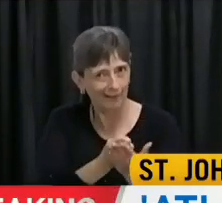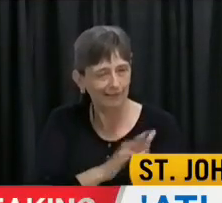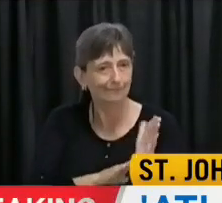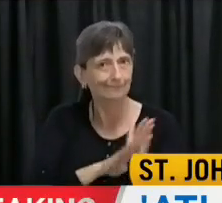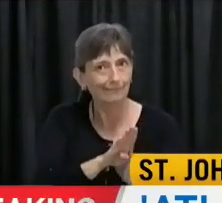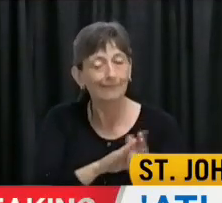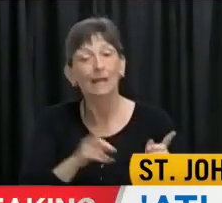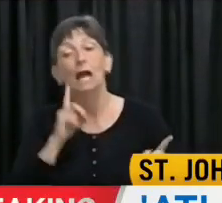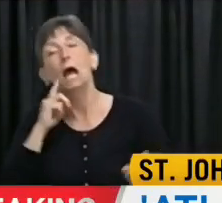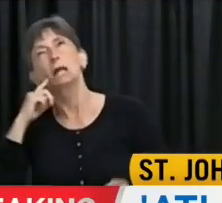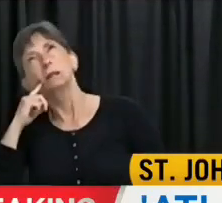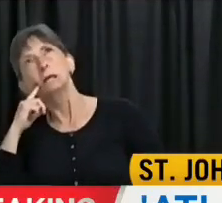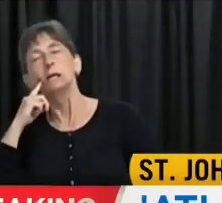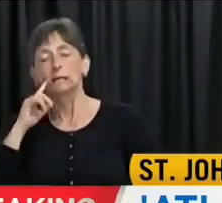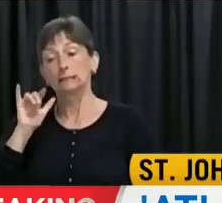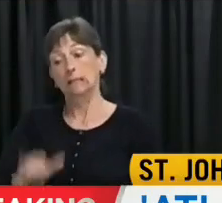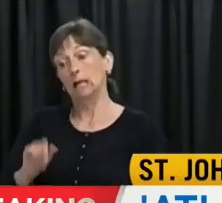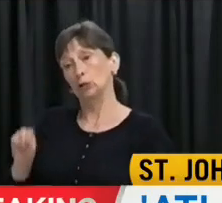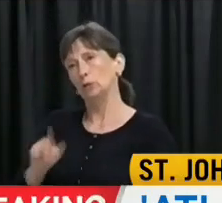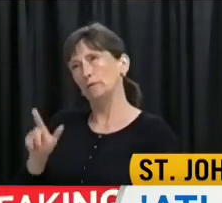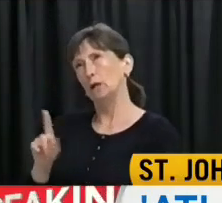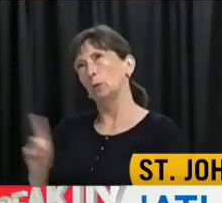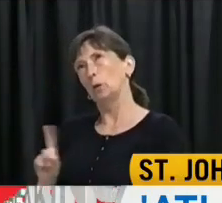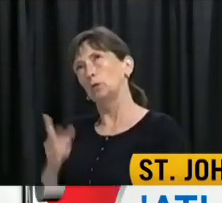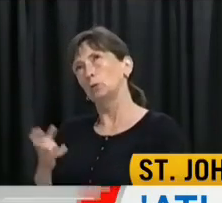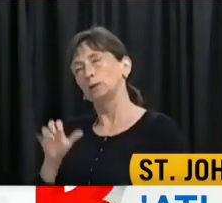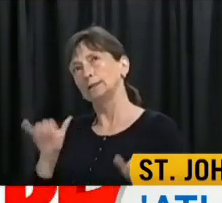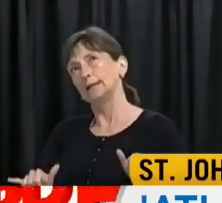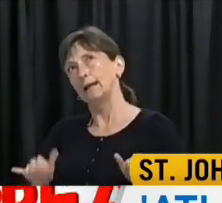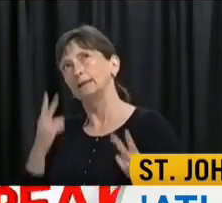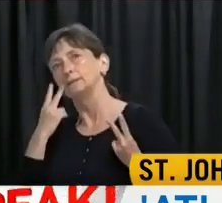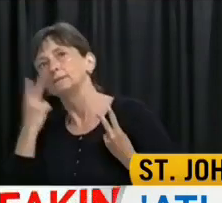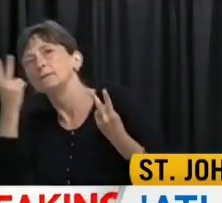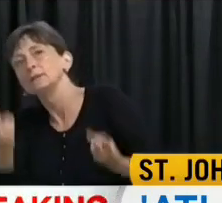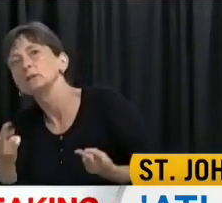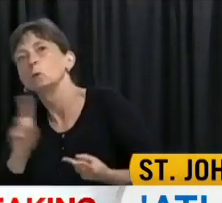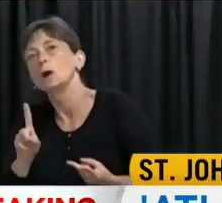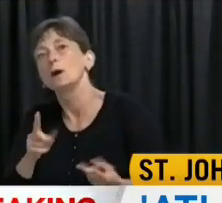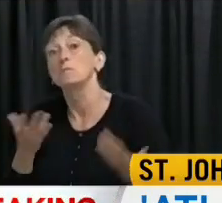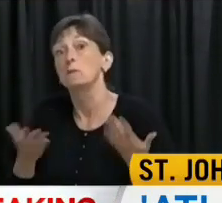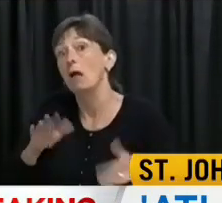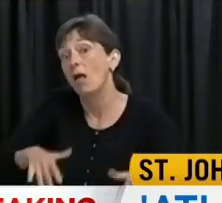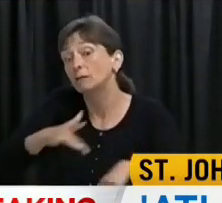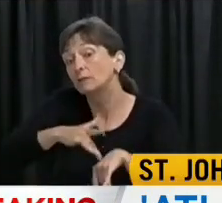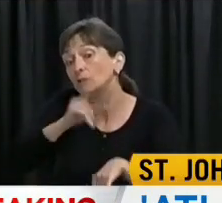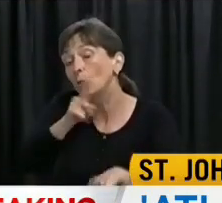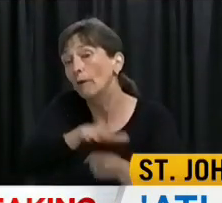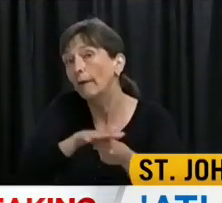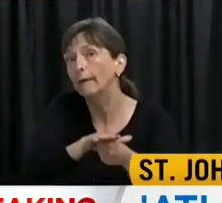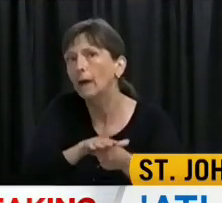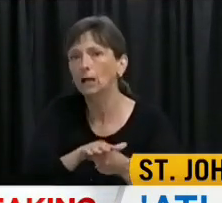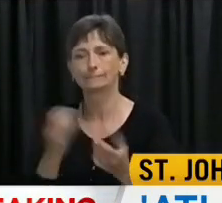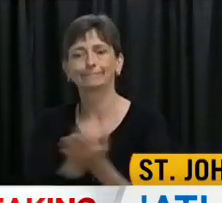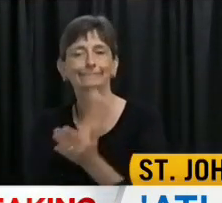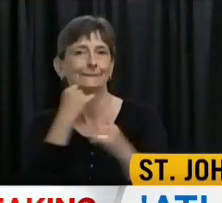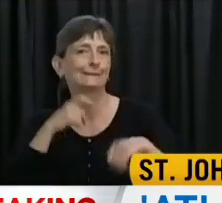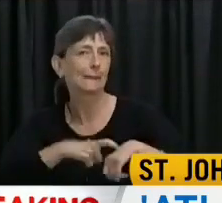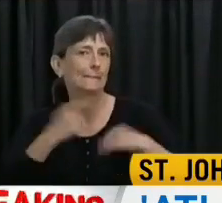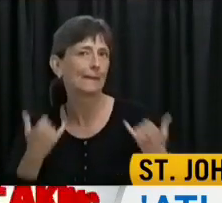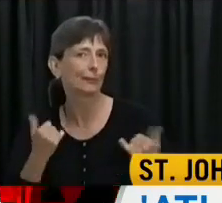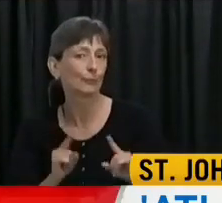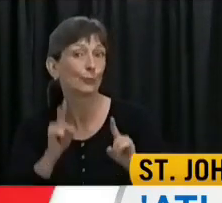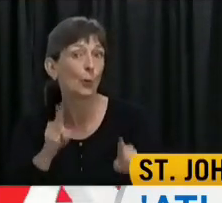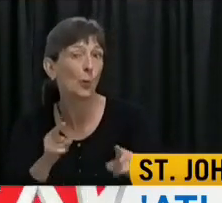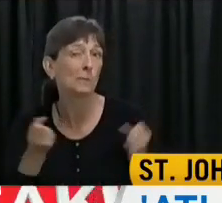want to spend your staycation this year, what part of our beautiful province that you have yet to visit. There are countless of attractions